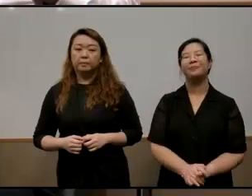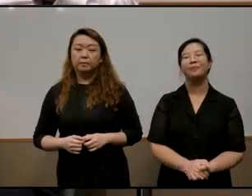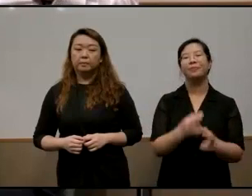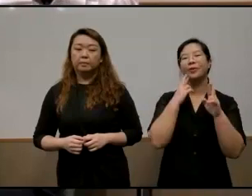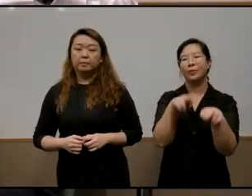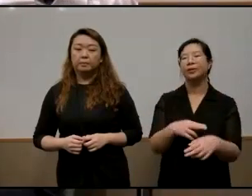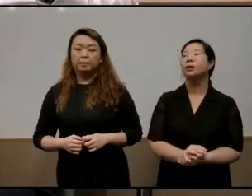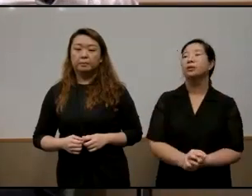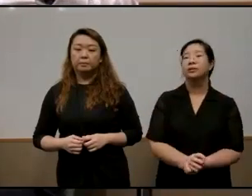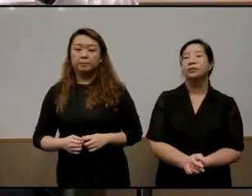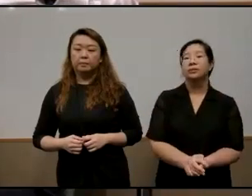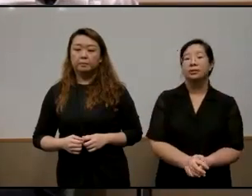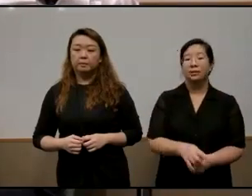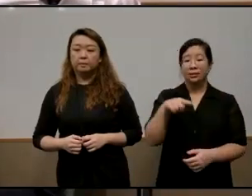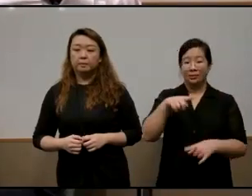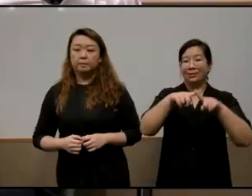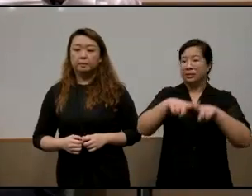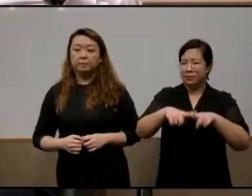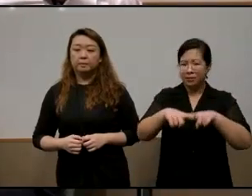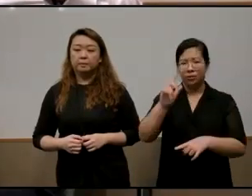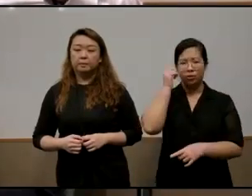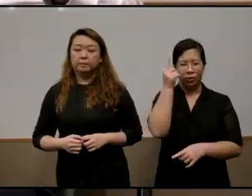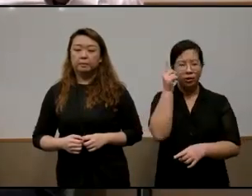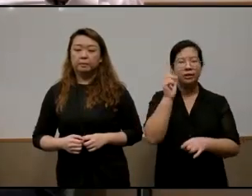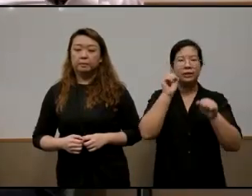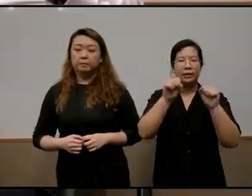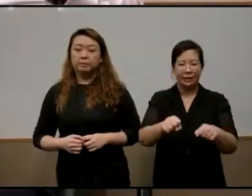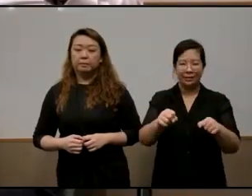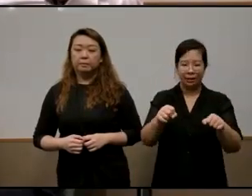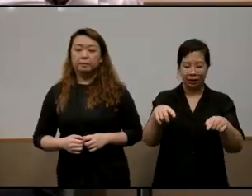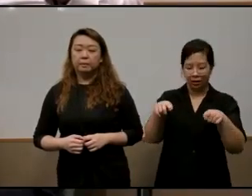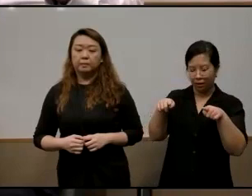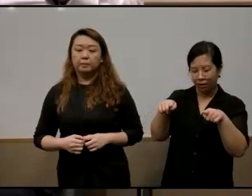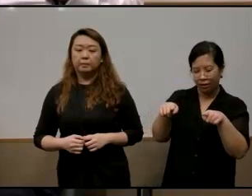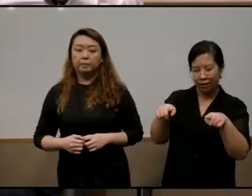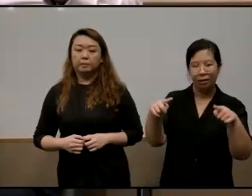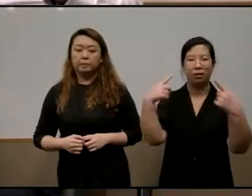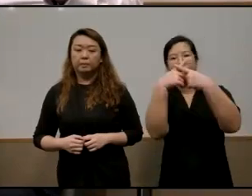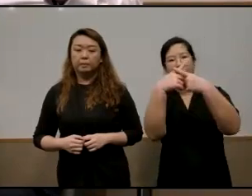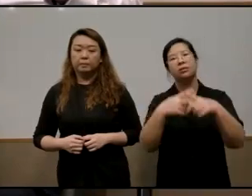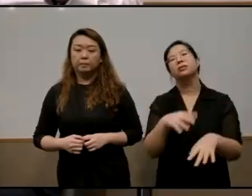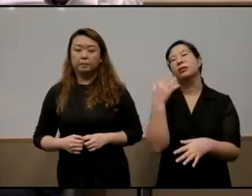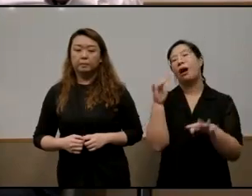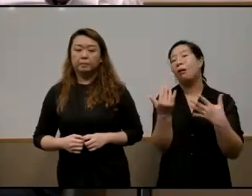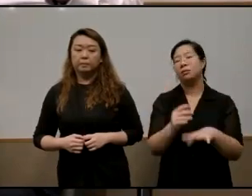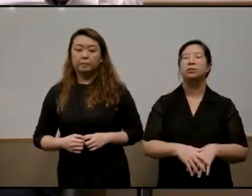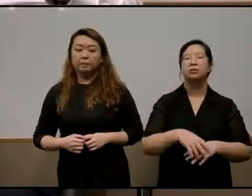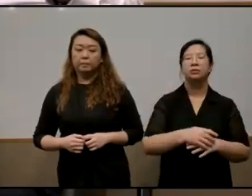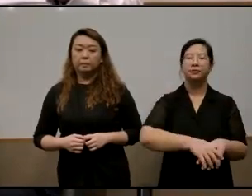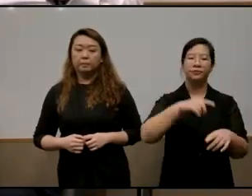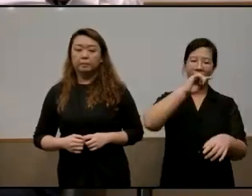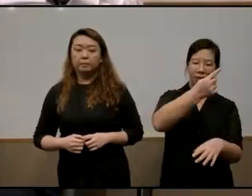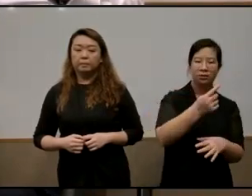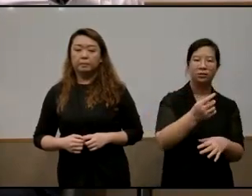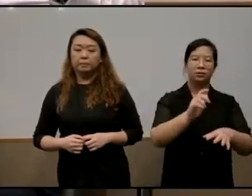now this dependency logics i argue can work in two contradictory ways first it can lead to a level of self